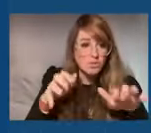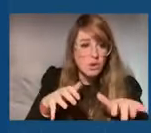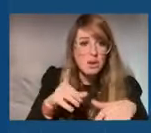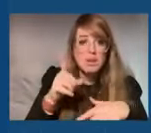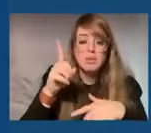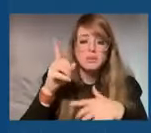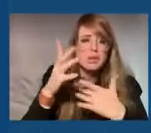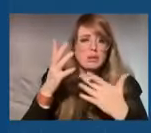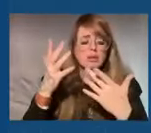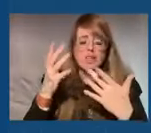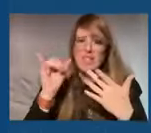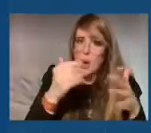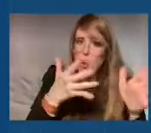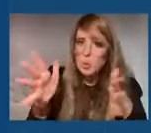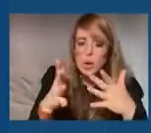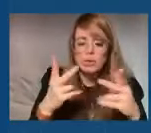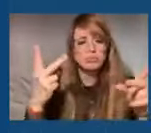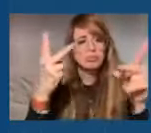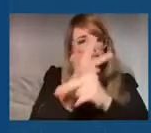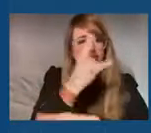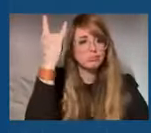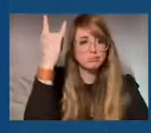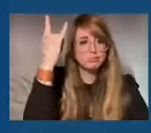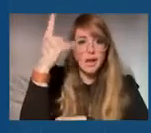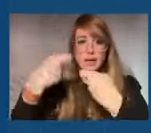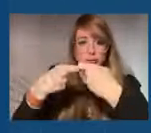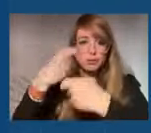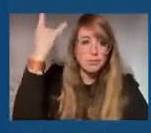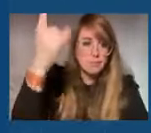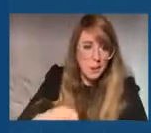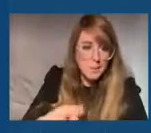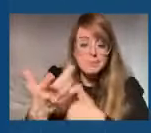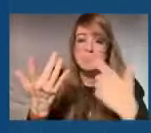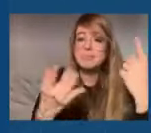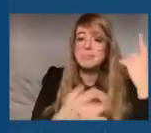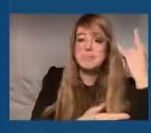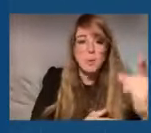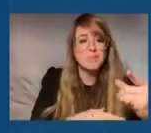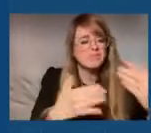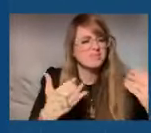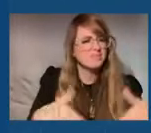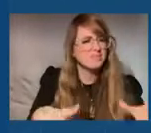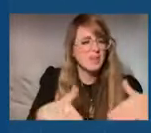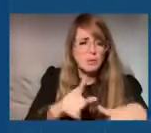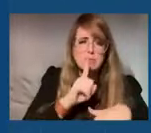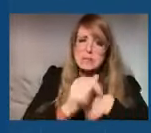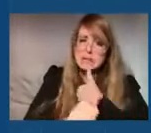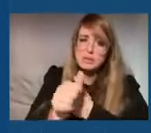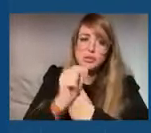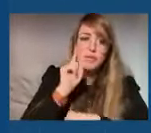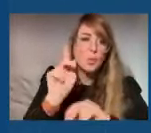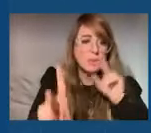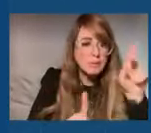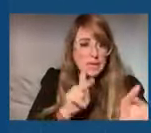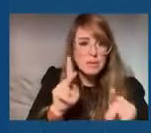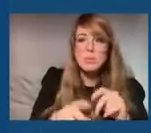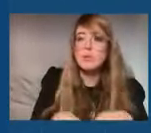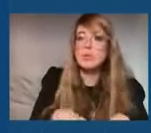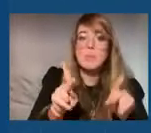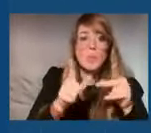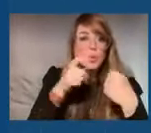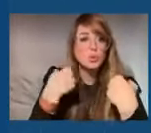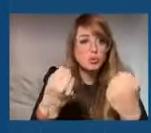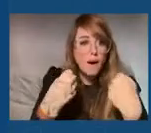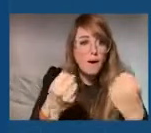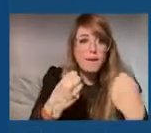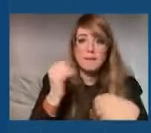situation where power lines can come down. And power lines come down. It's a danger to human life. People are on the roads, as well as